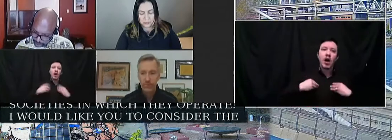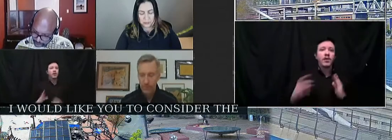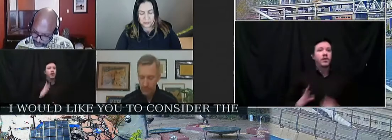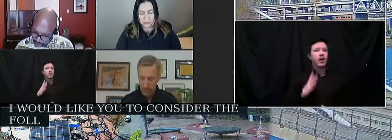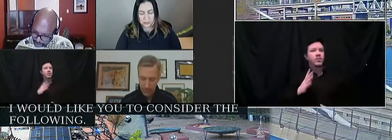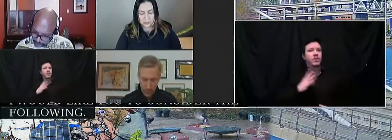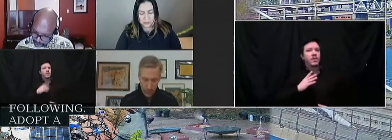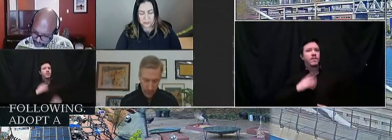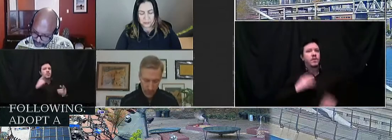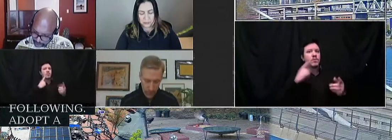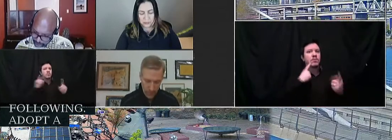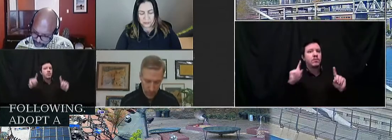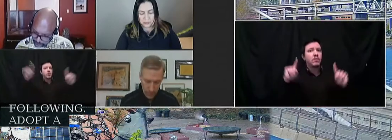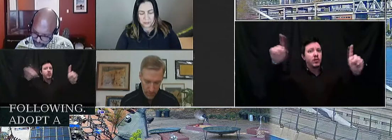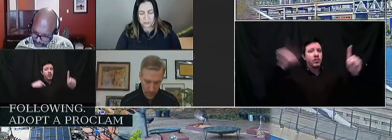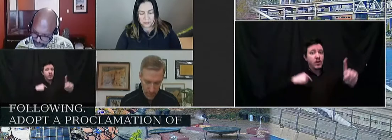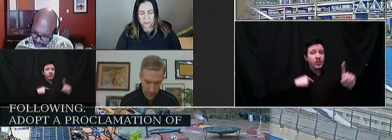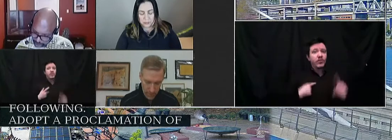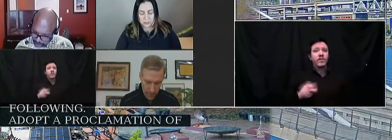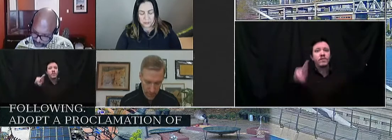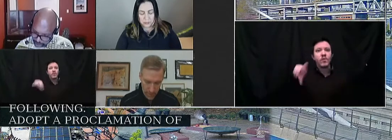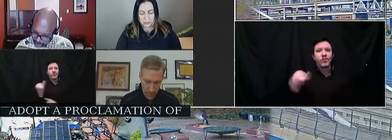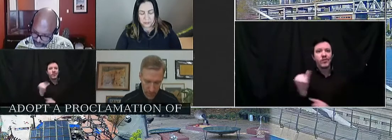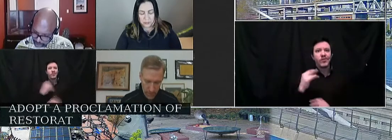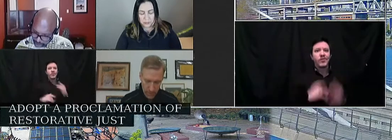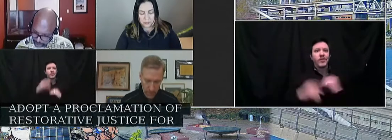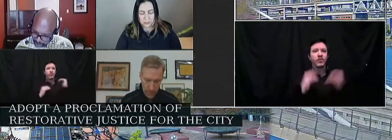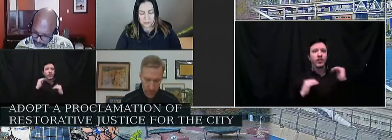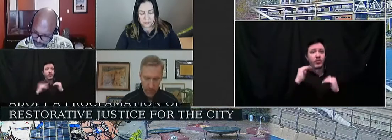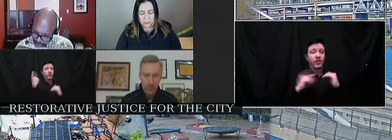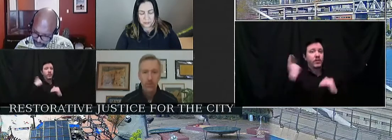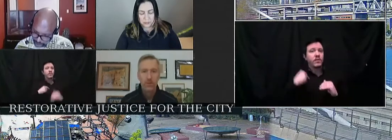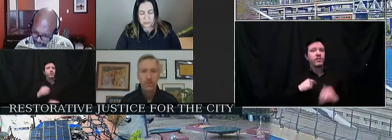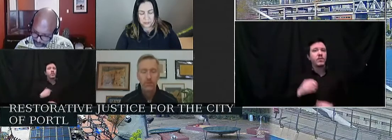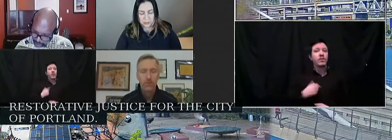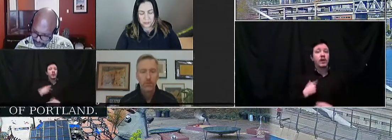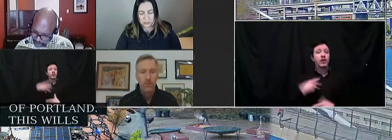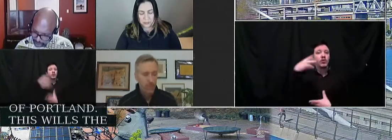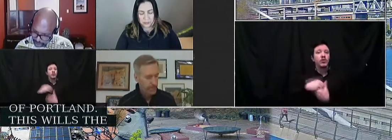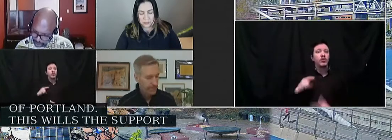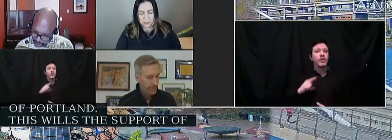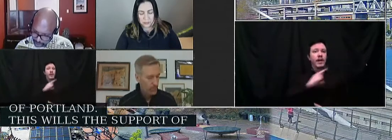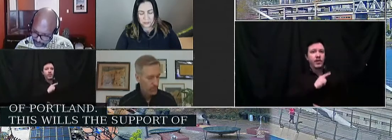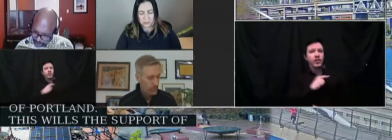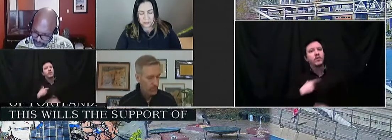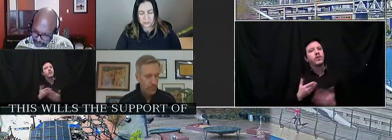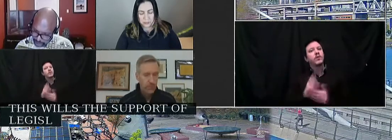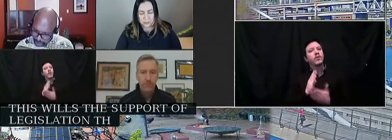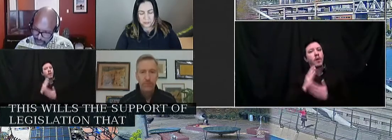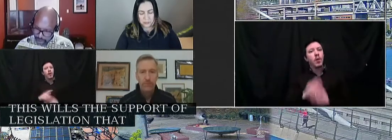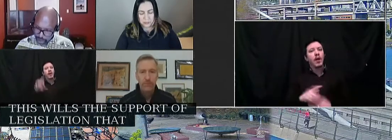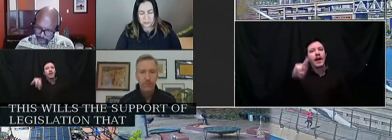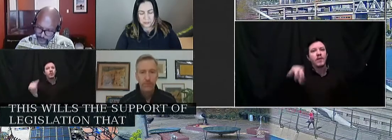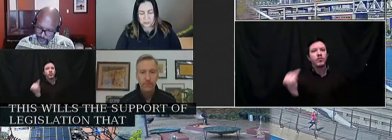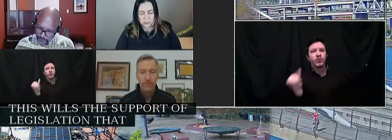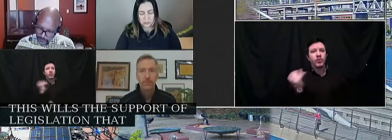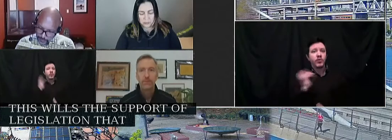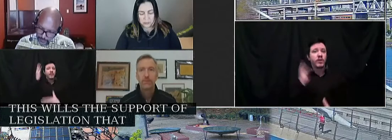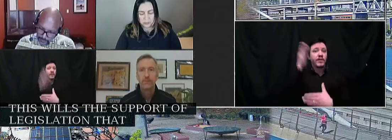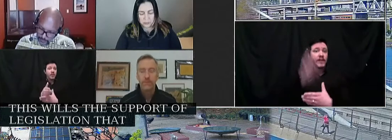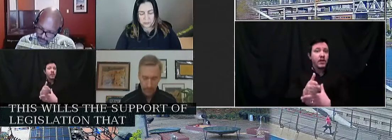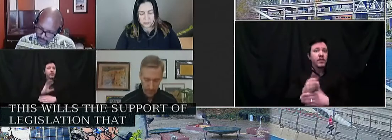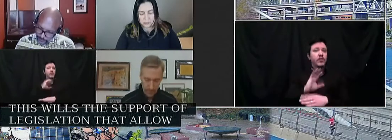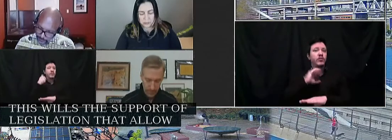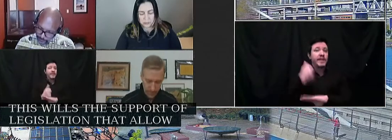justice for the City of Portland. This includes the creation and support of legislation that would allow the mechanism of restorative justice interventions to exist and be